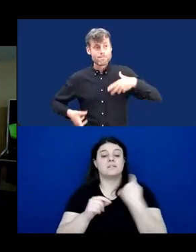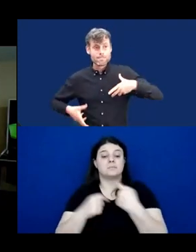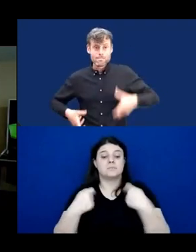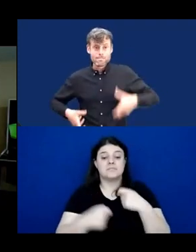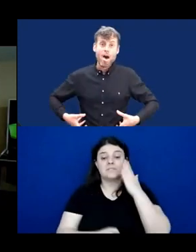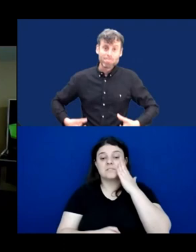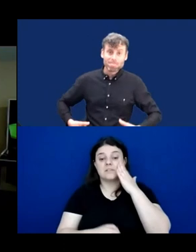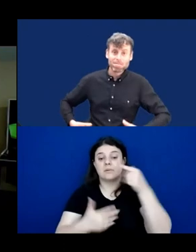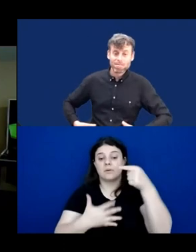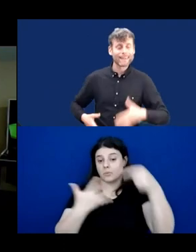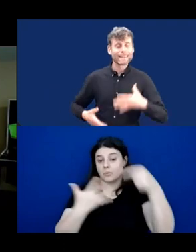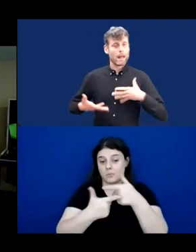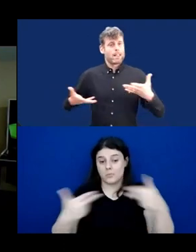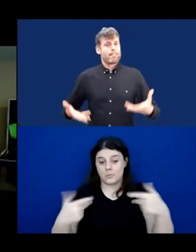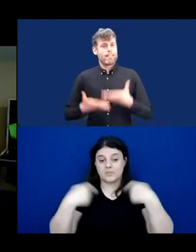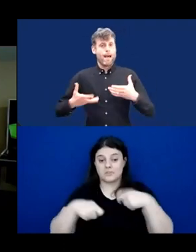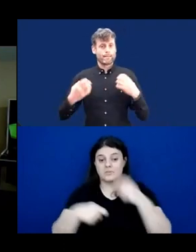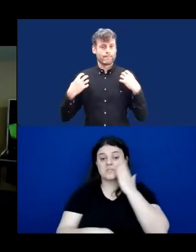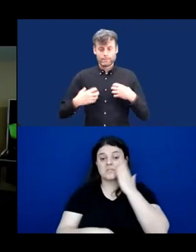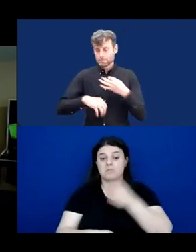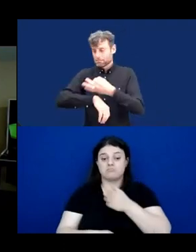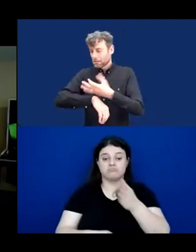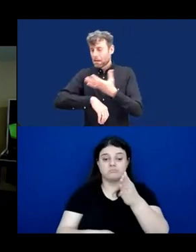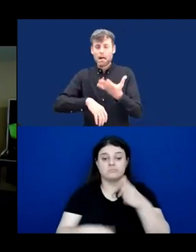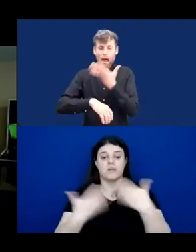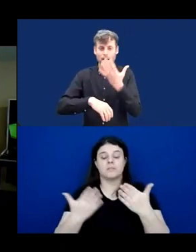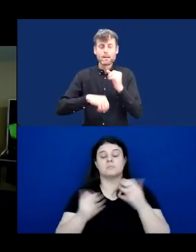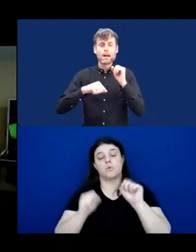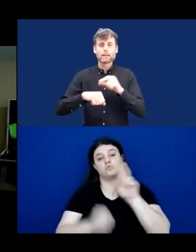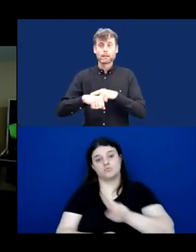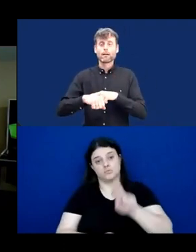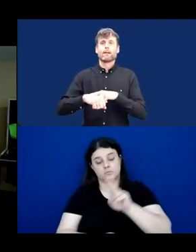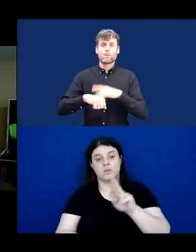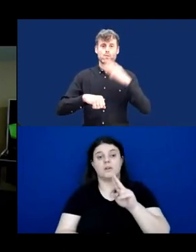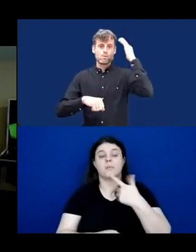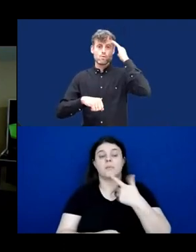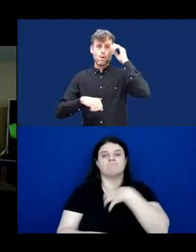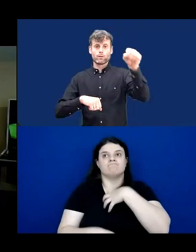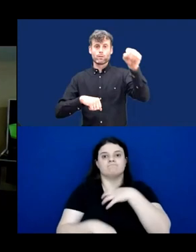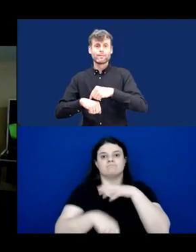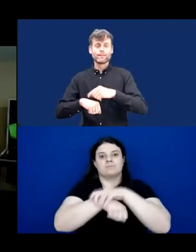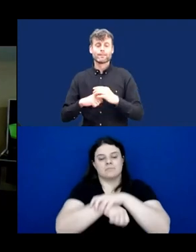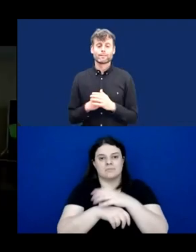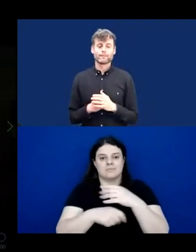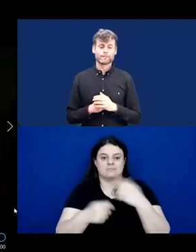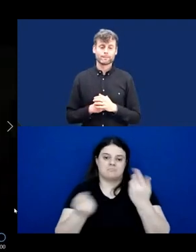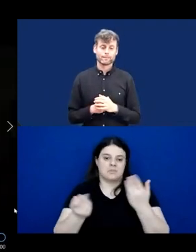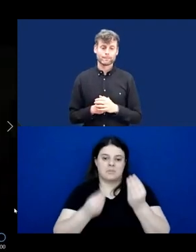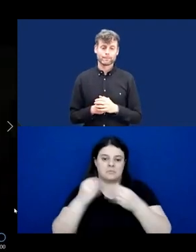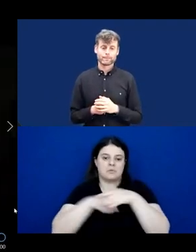that we would have to cart around, you know, but something that people could use to just feel each other a bit more directly in remote conversations.